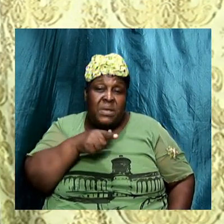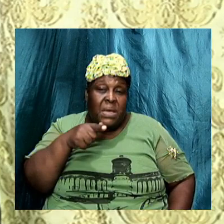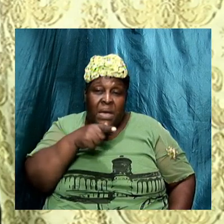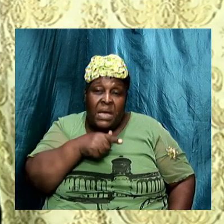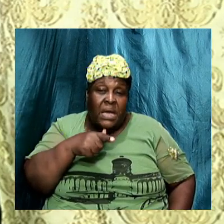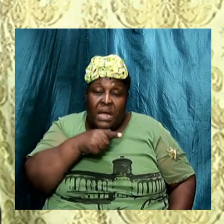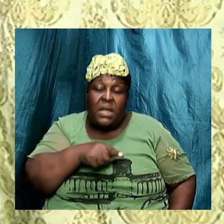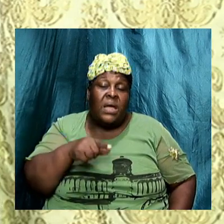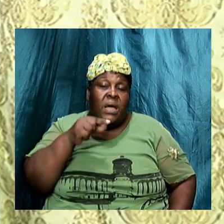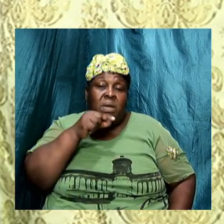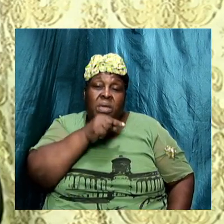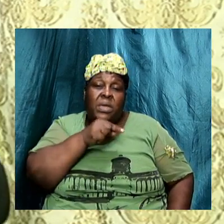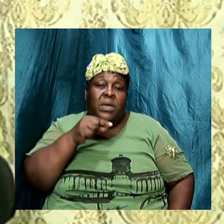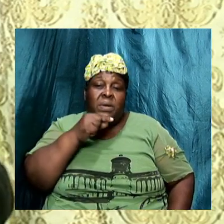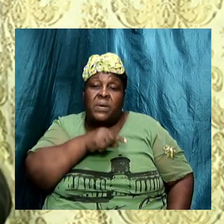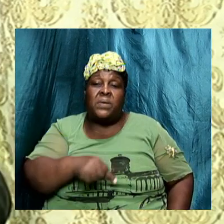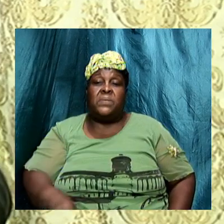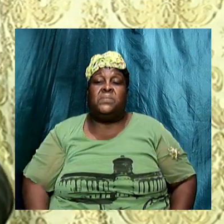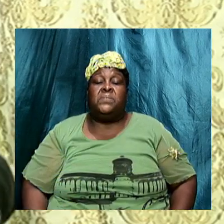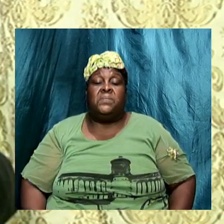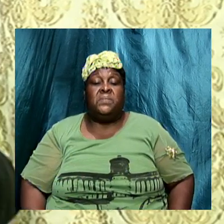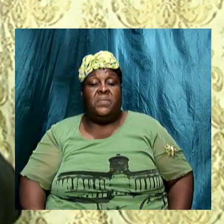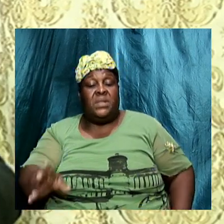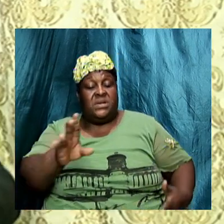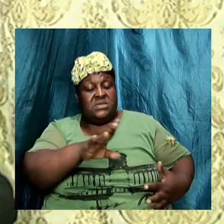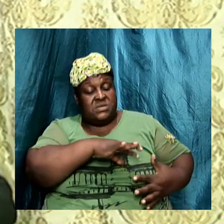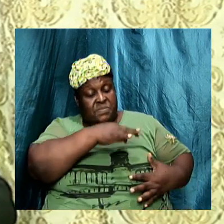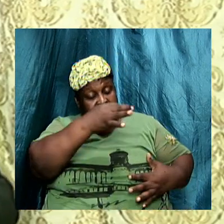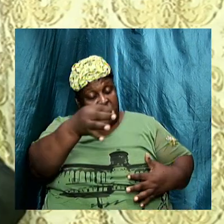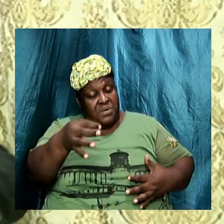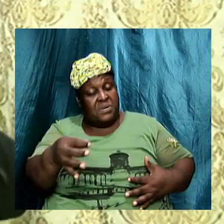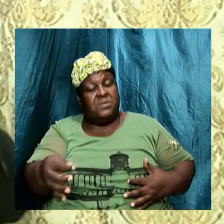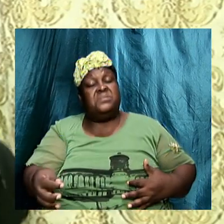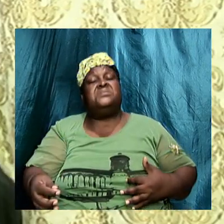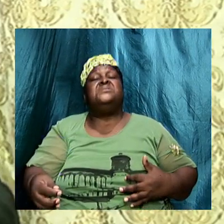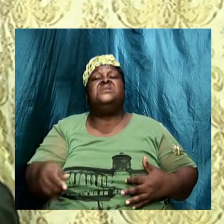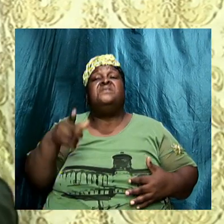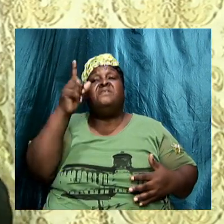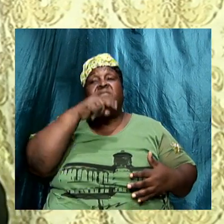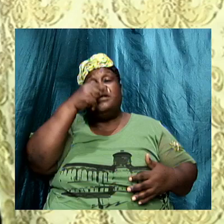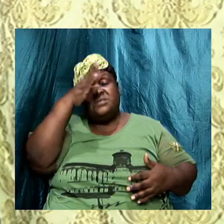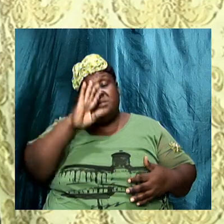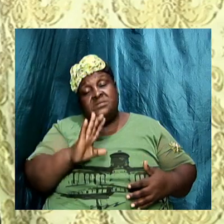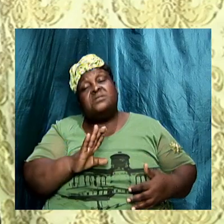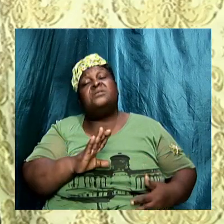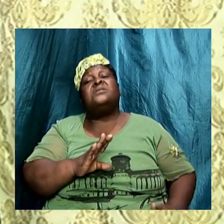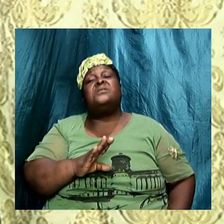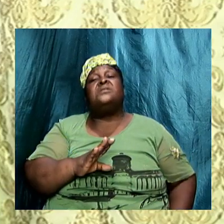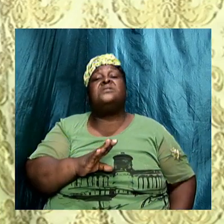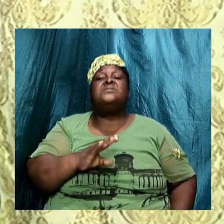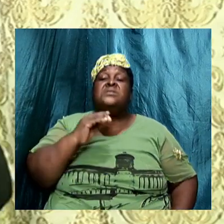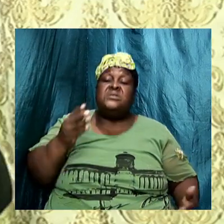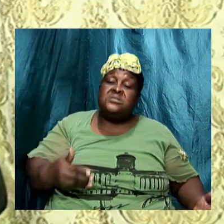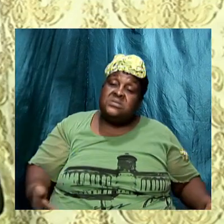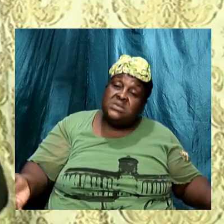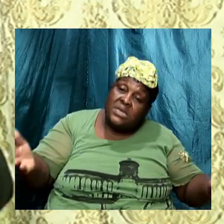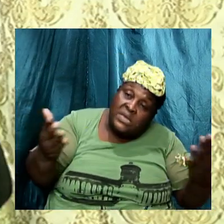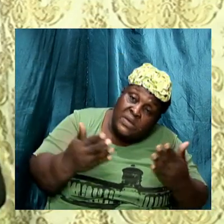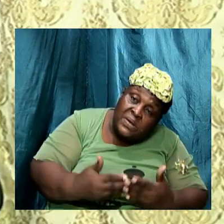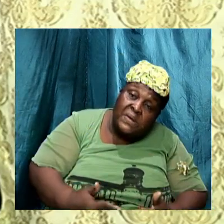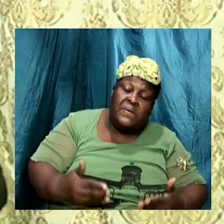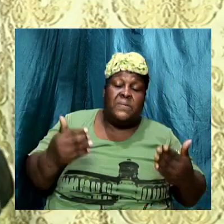made meal of the spirit of the antichrist is here so